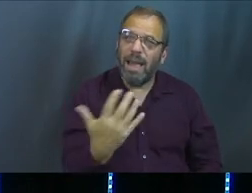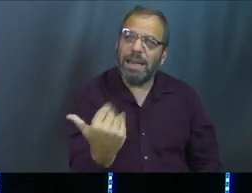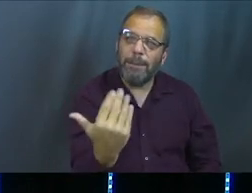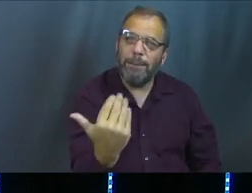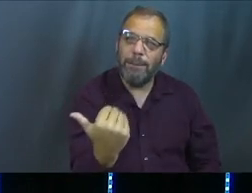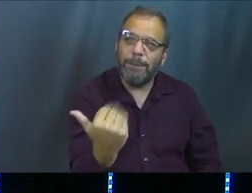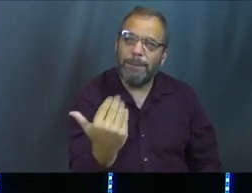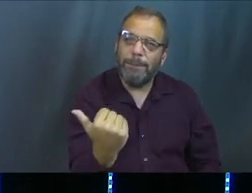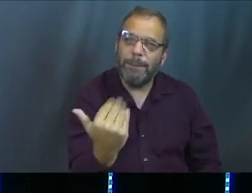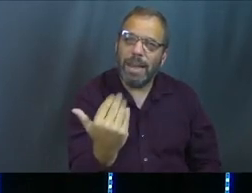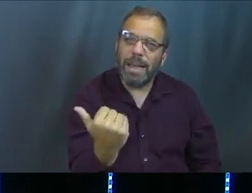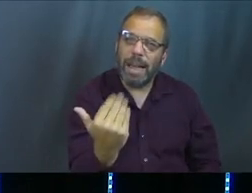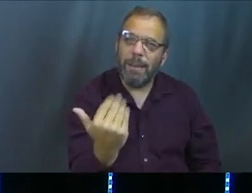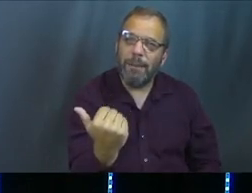in.